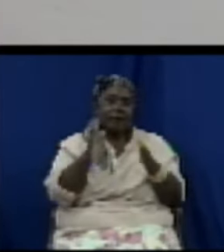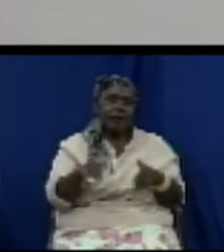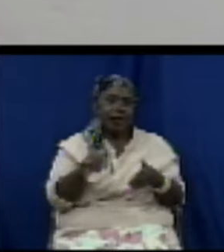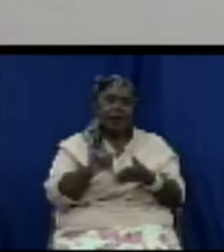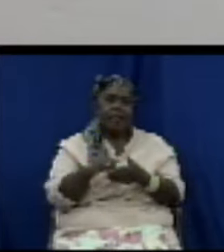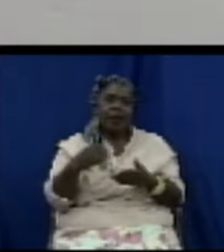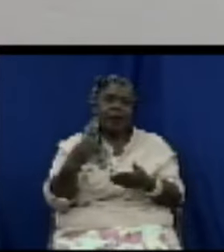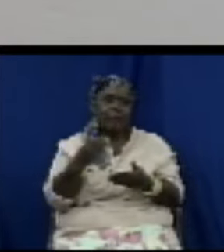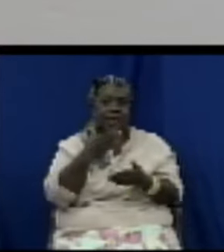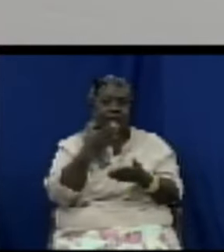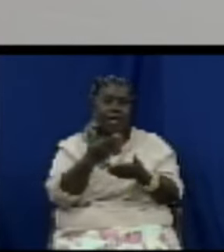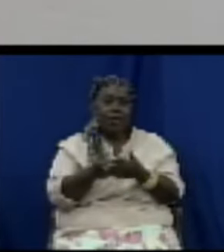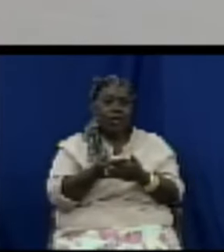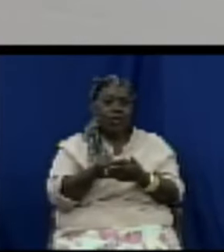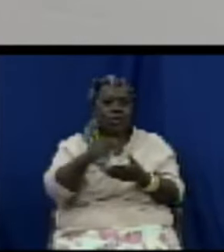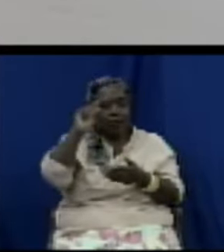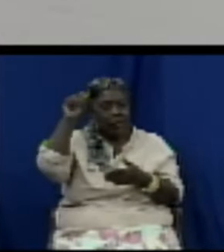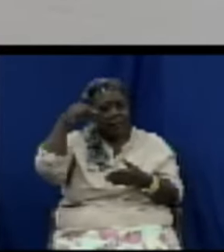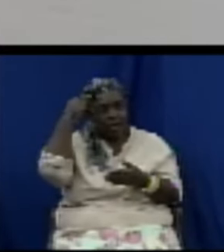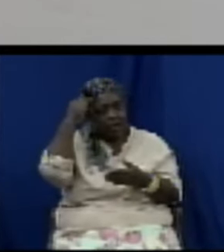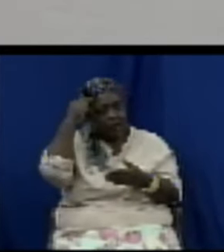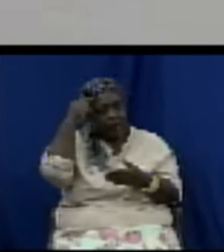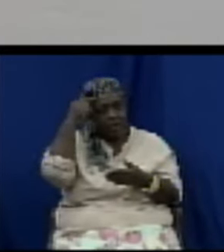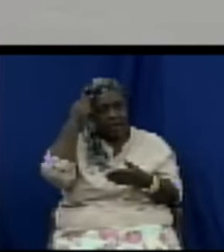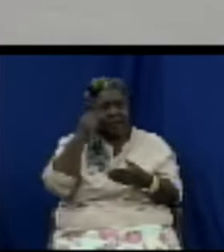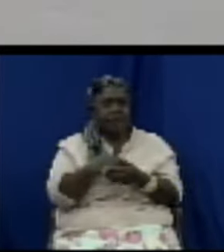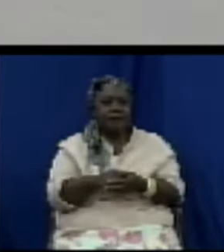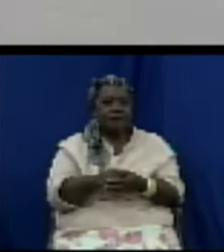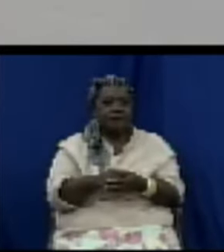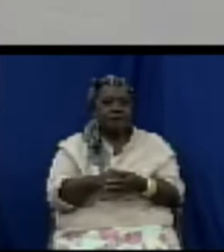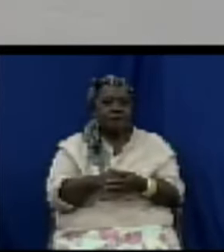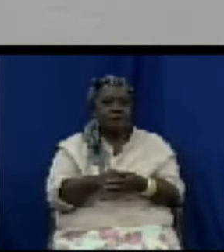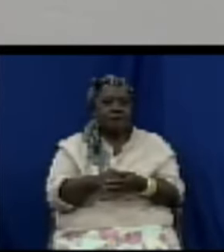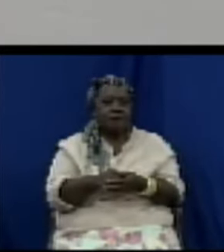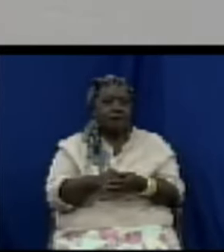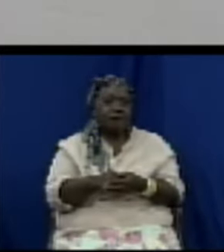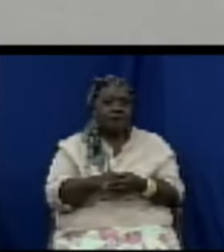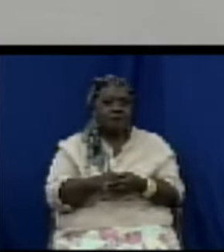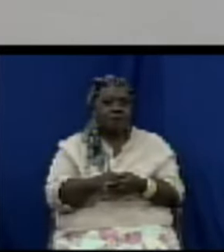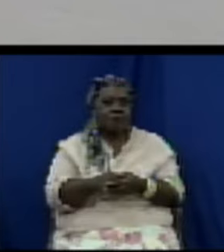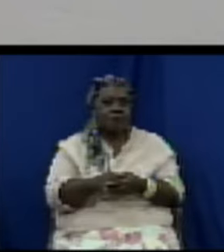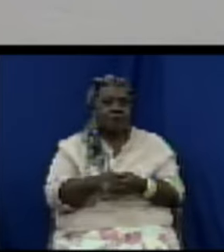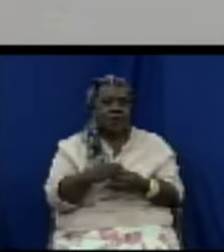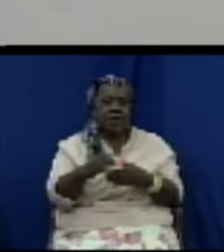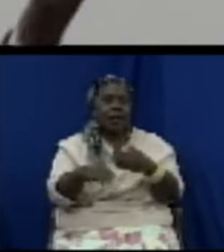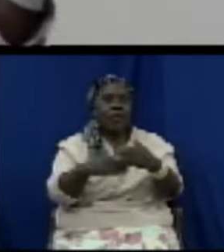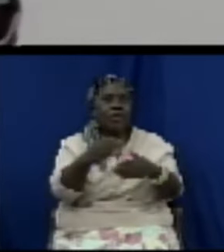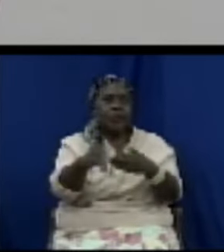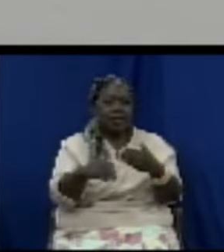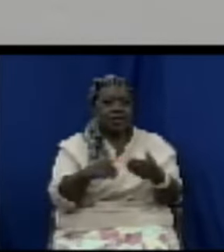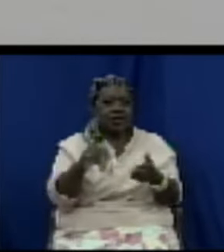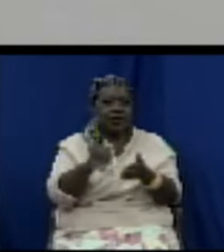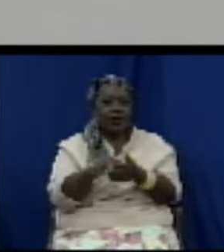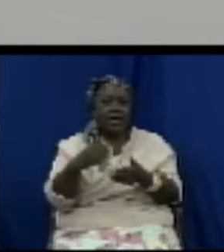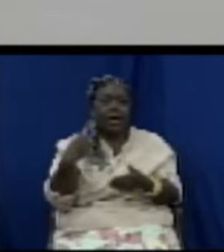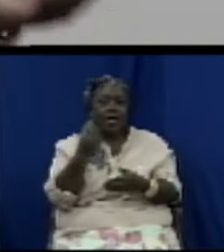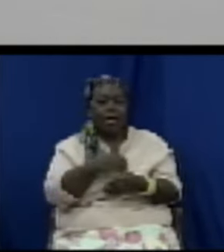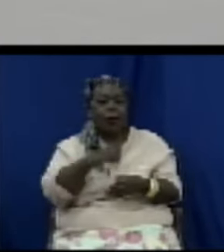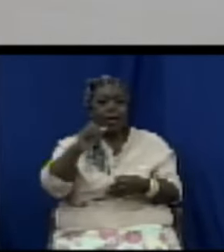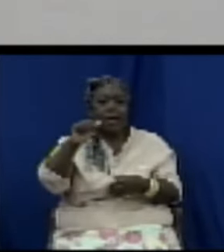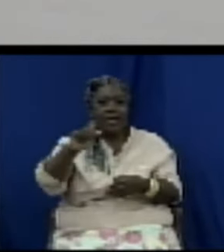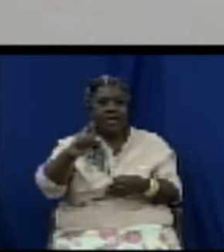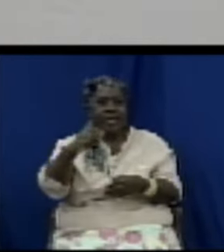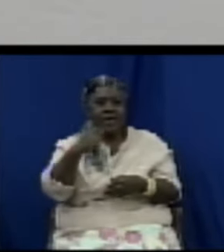agenda is tightly aligned with the legislative calendar agenda that our attorney general has proposed